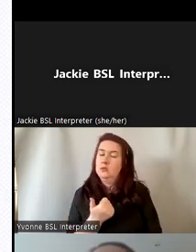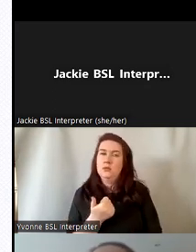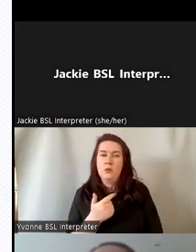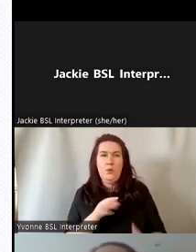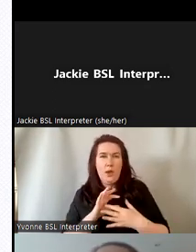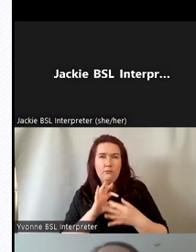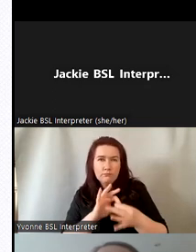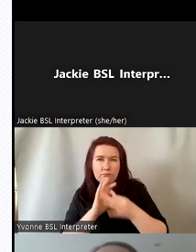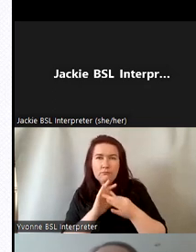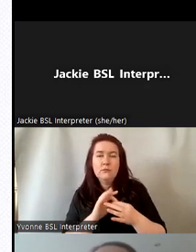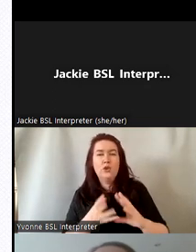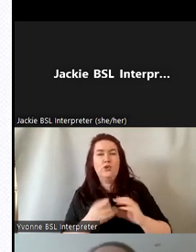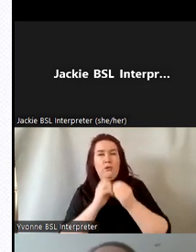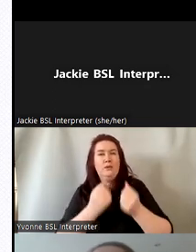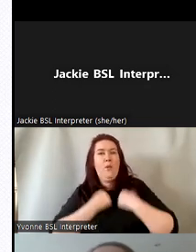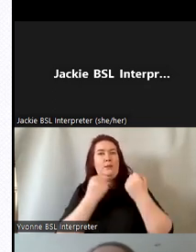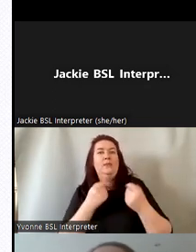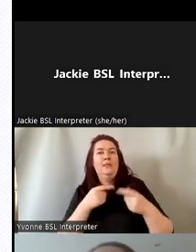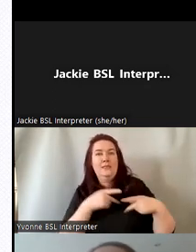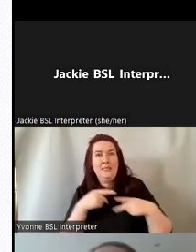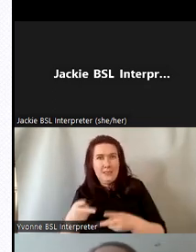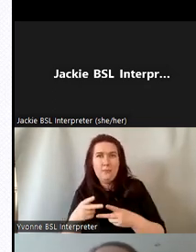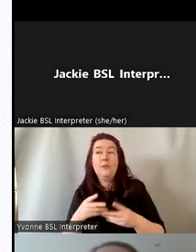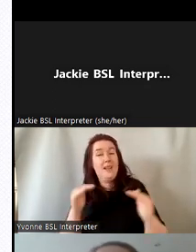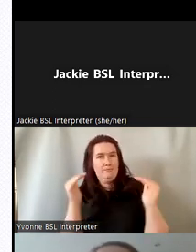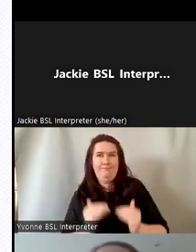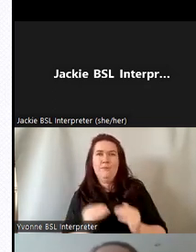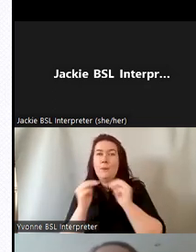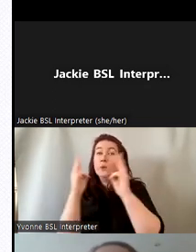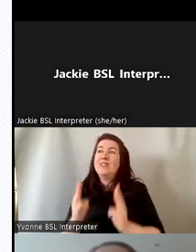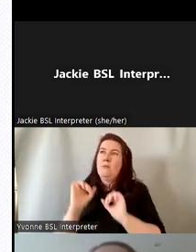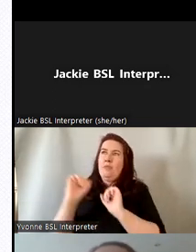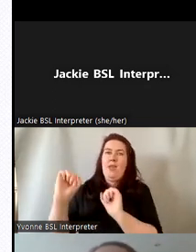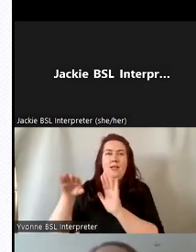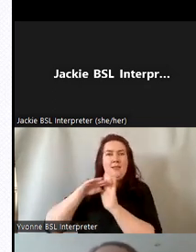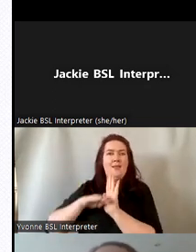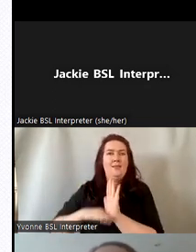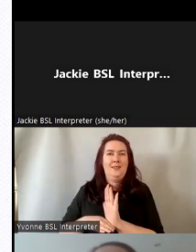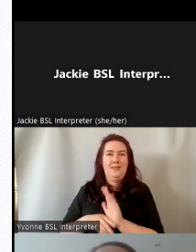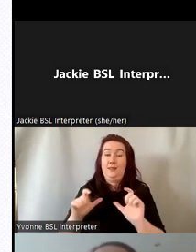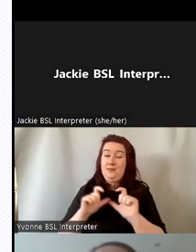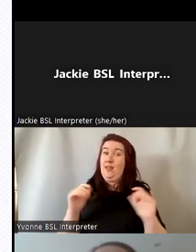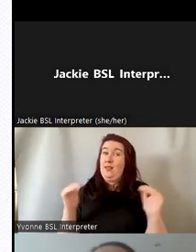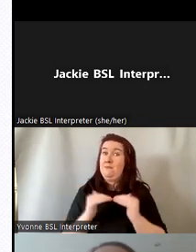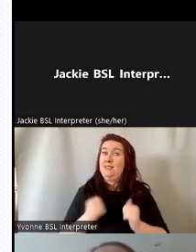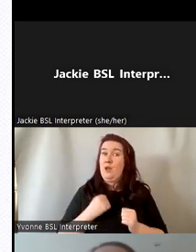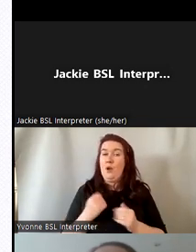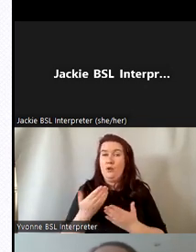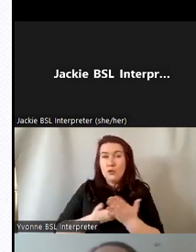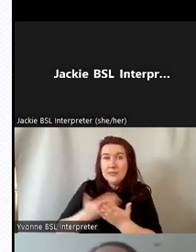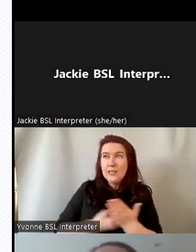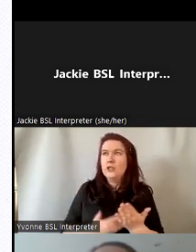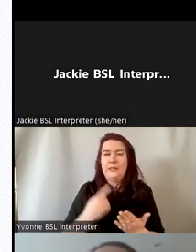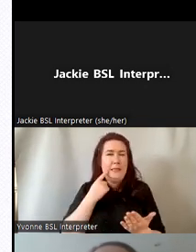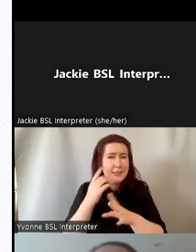that as well as complying with museum standards for documentation it suited our needs for searchability for volunteer